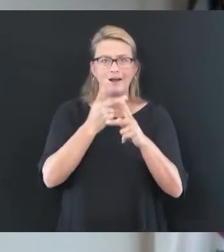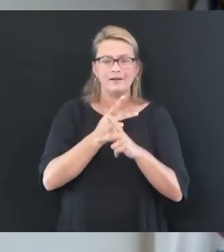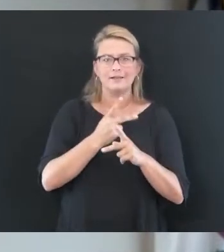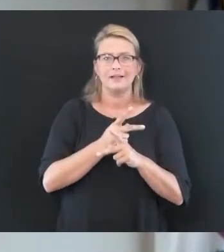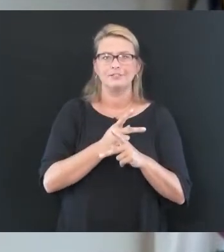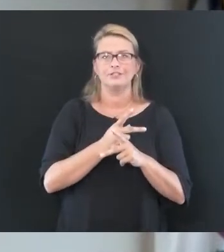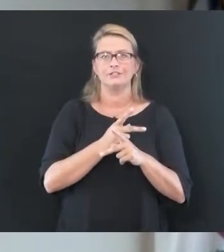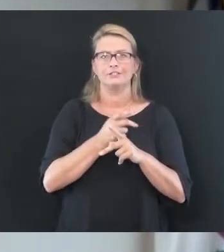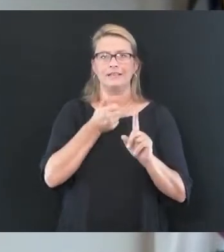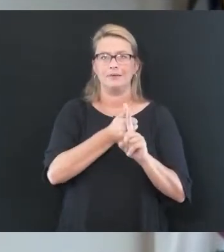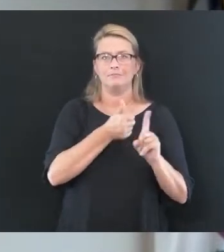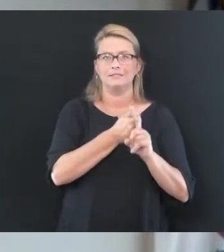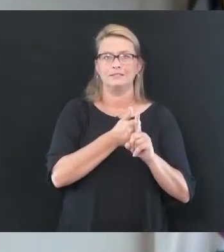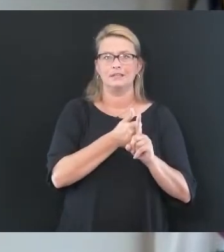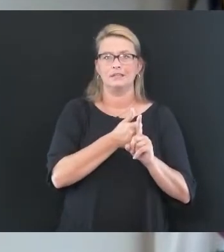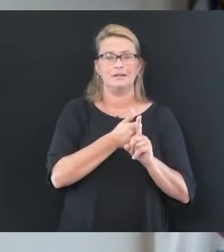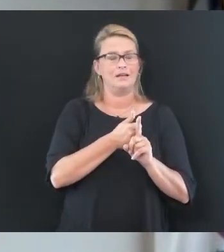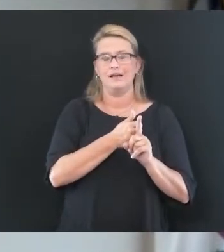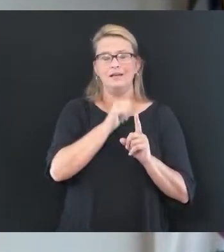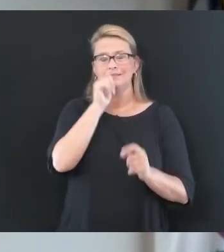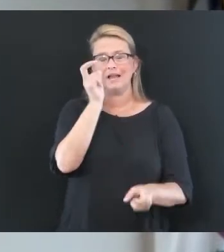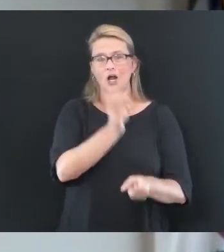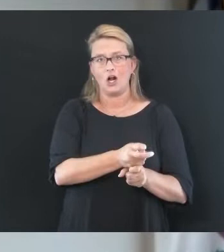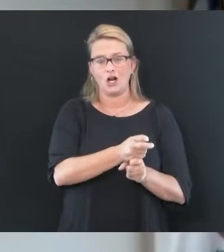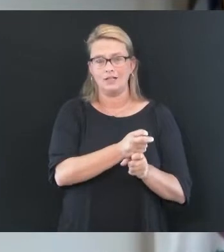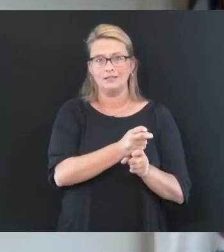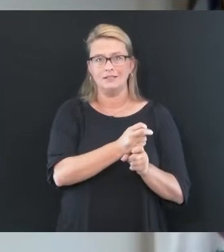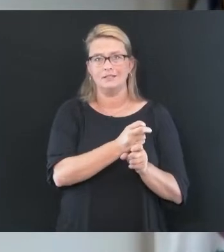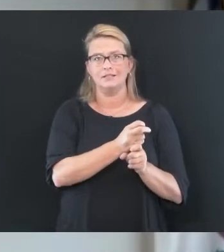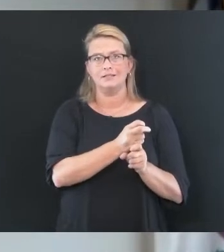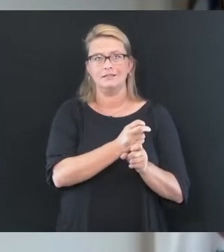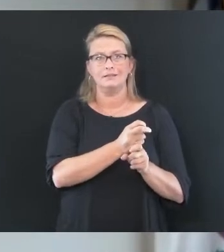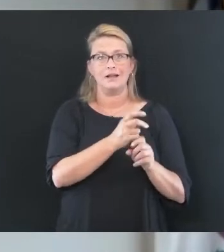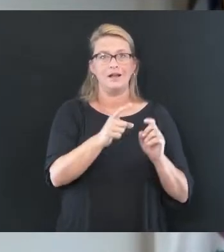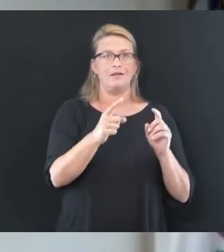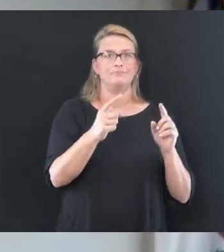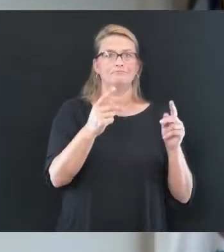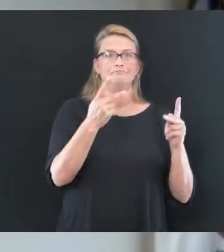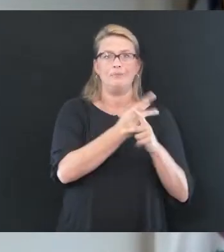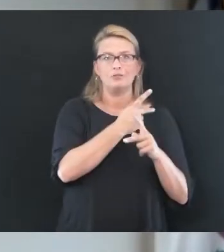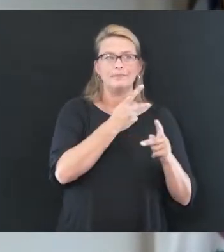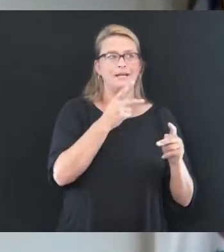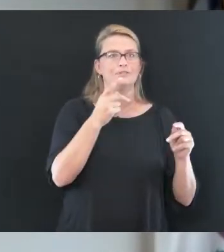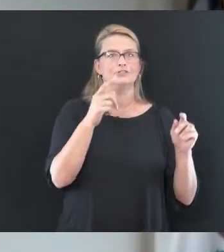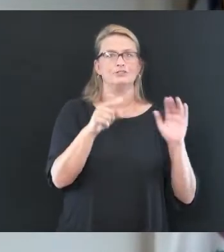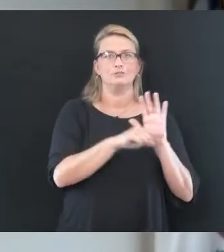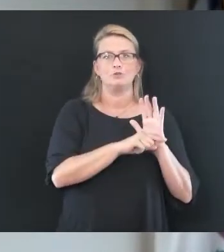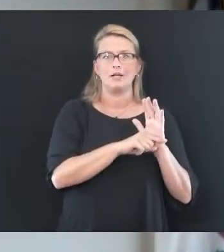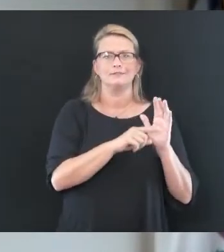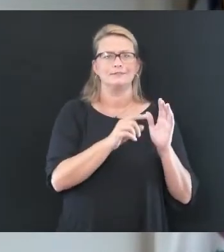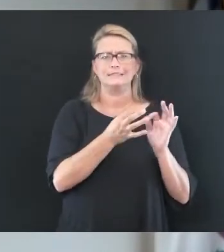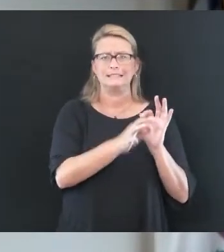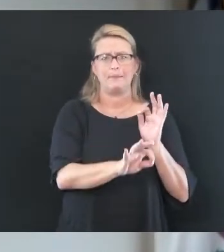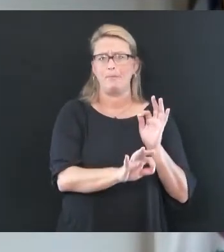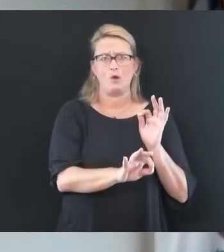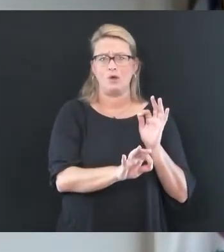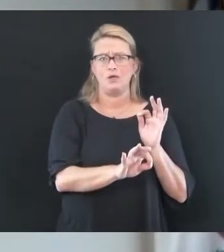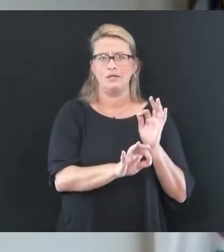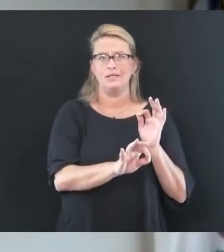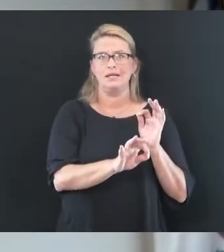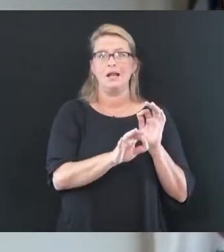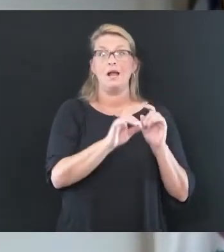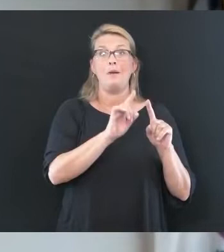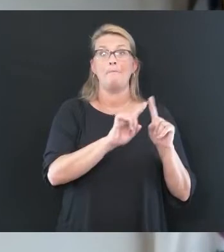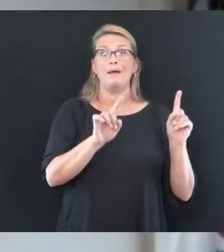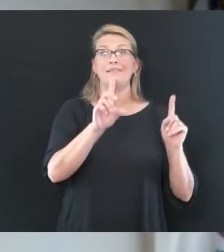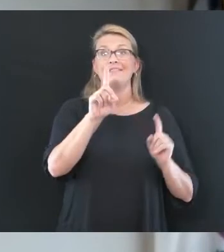calculations are not that difficult. These are subtraction, multiplication, very simple calculations. It's the data